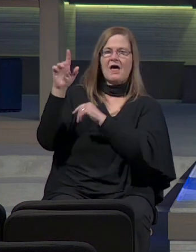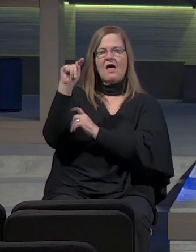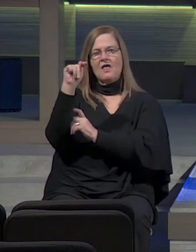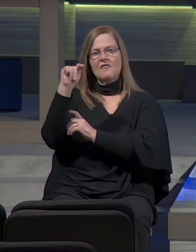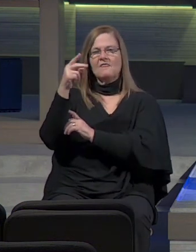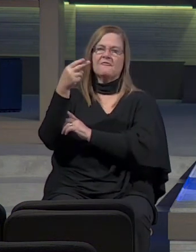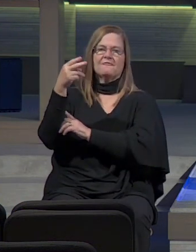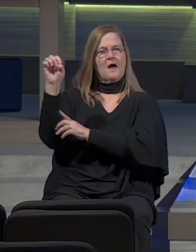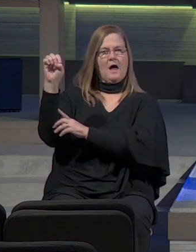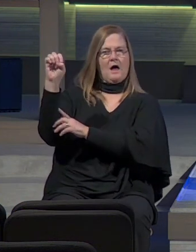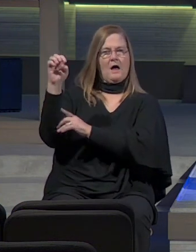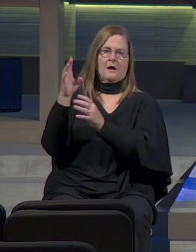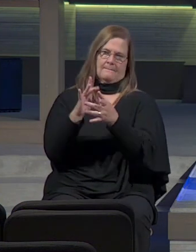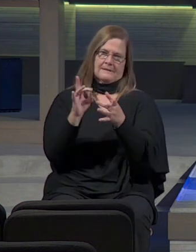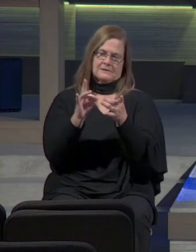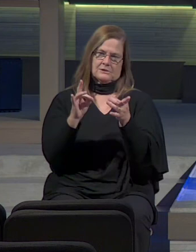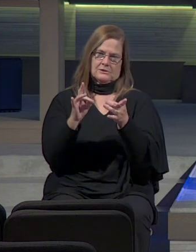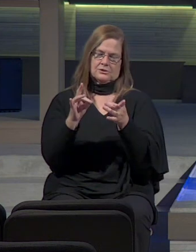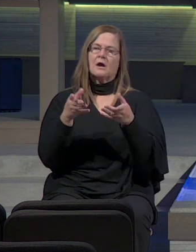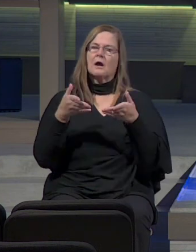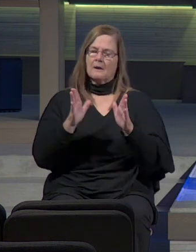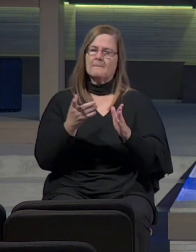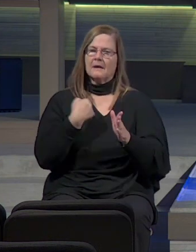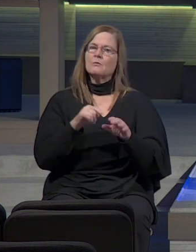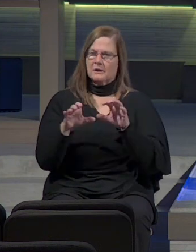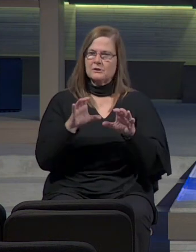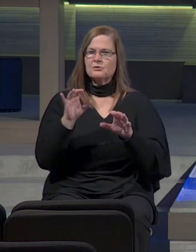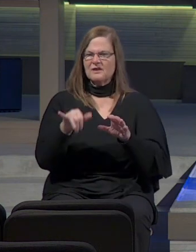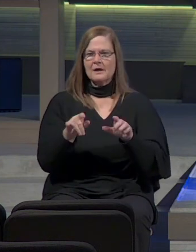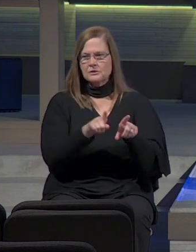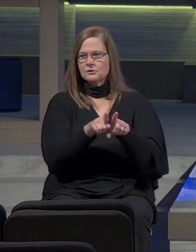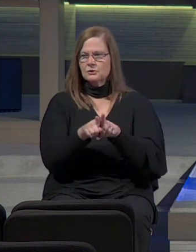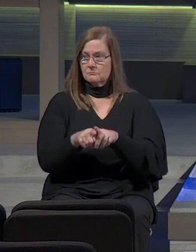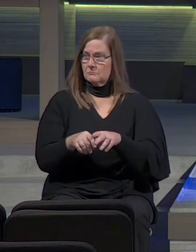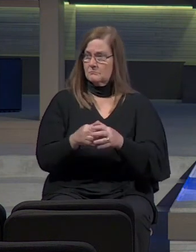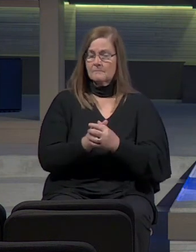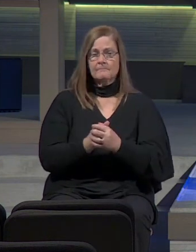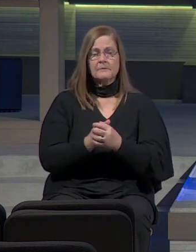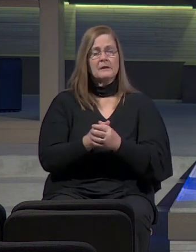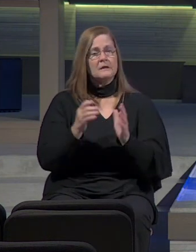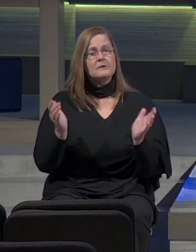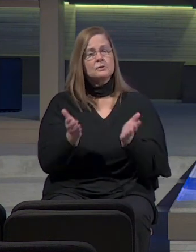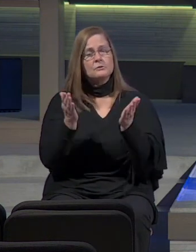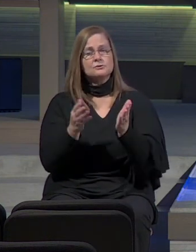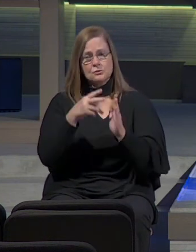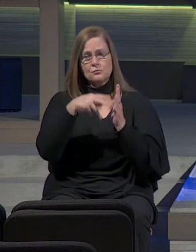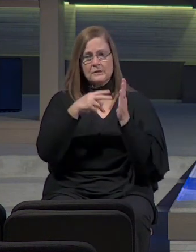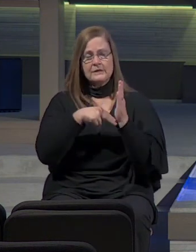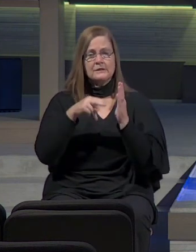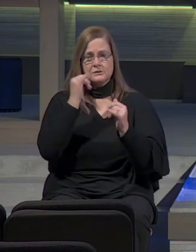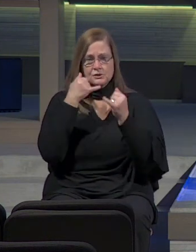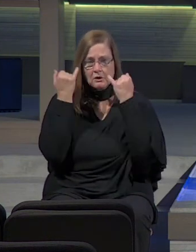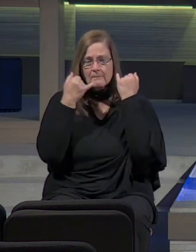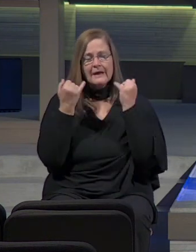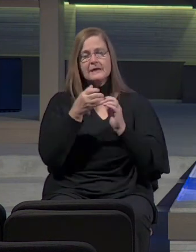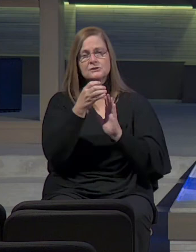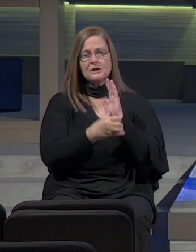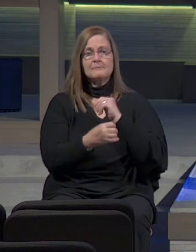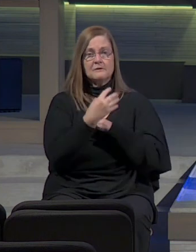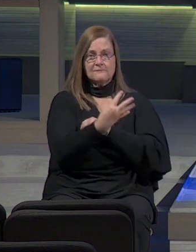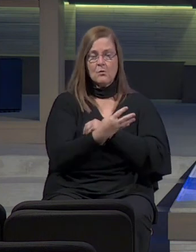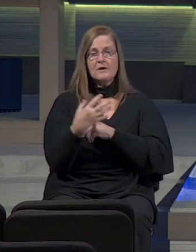Well, maybe we do so too. Our time is up. Let me encourage you next week to read Jeremiah chapter chapter 4 and 5, but